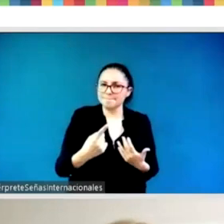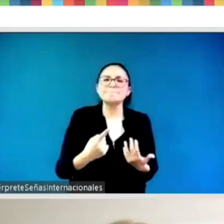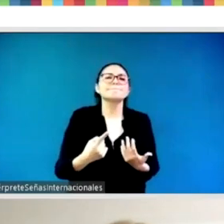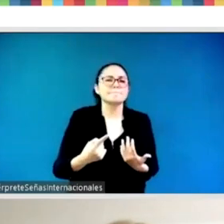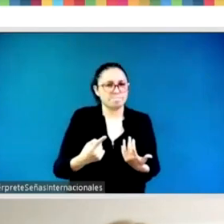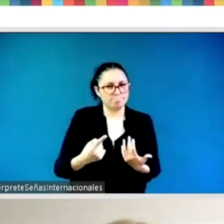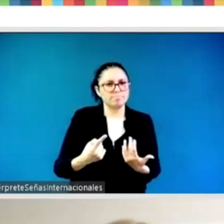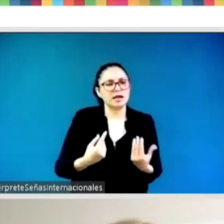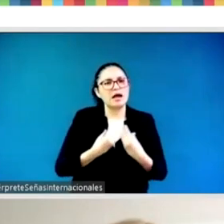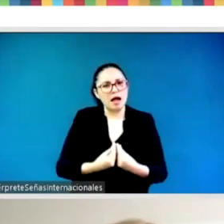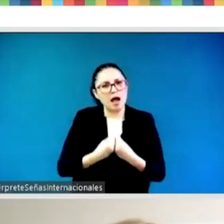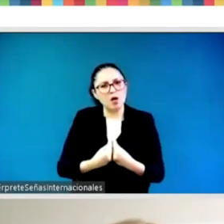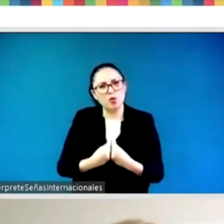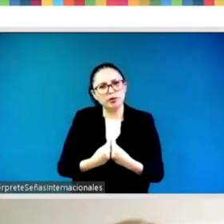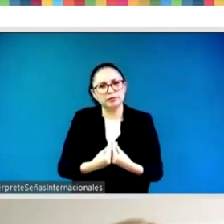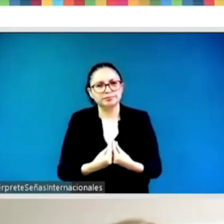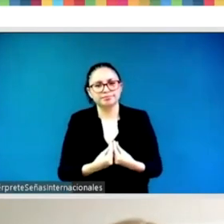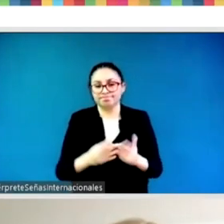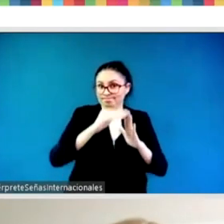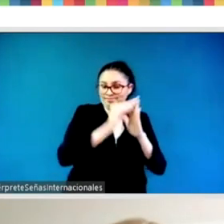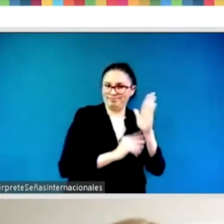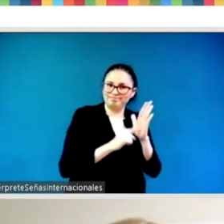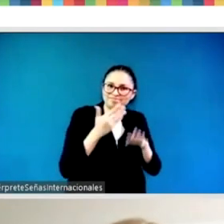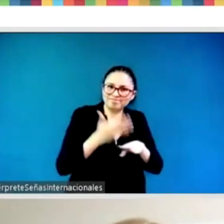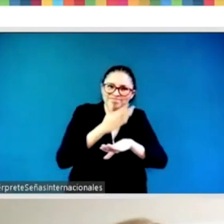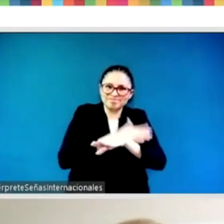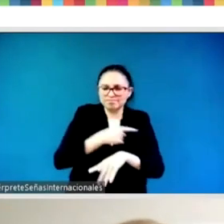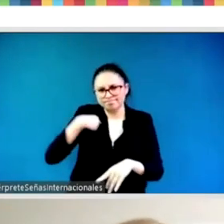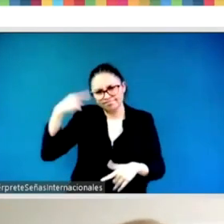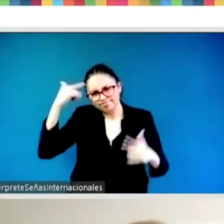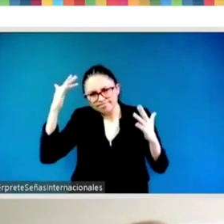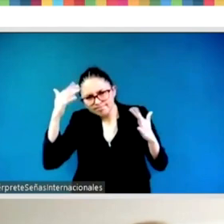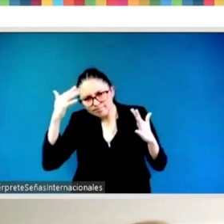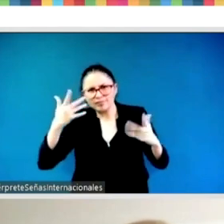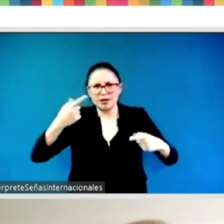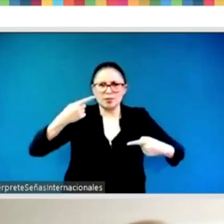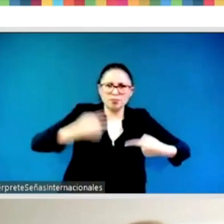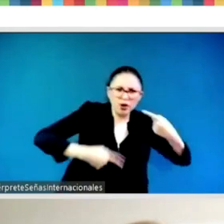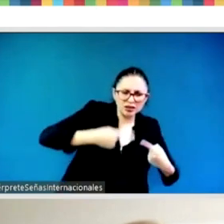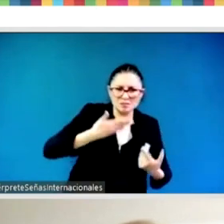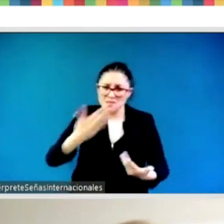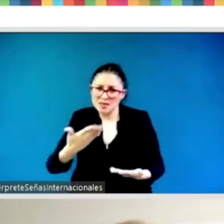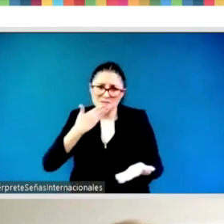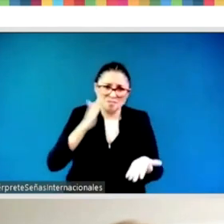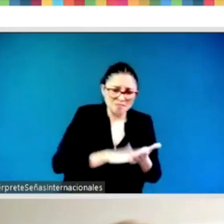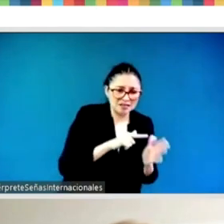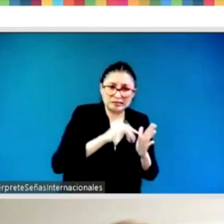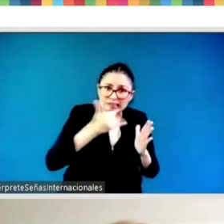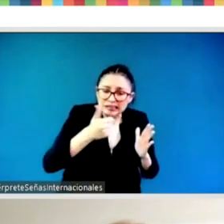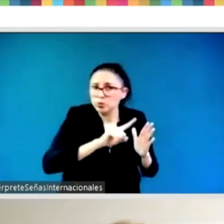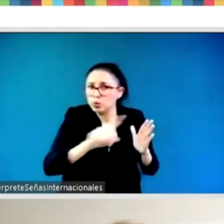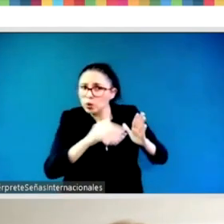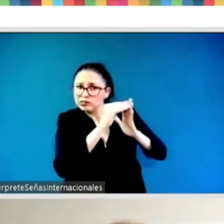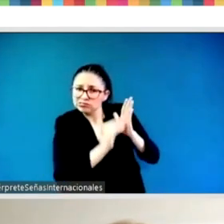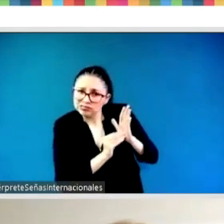we're capacity build you know capacity building for for women in those spaces right so that they their lives are transformed and they're able to